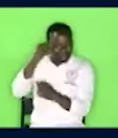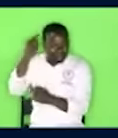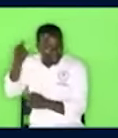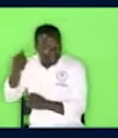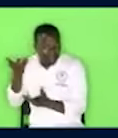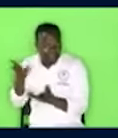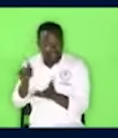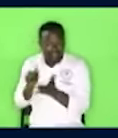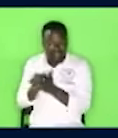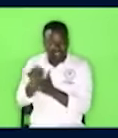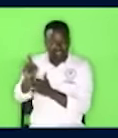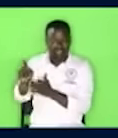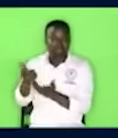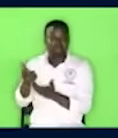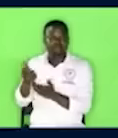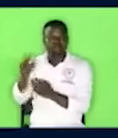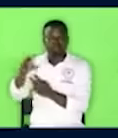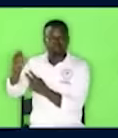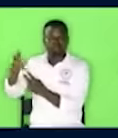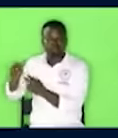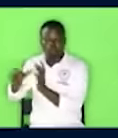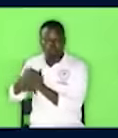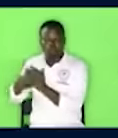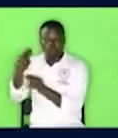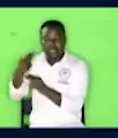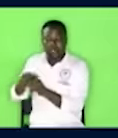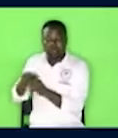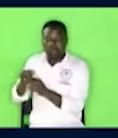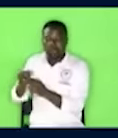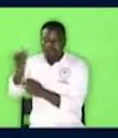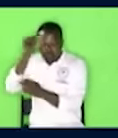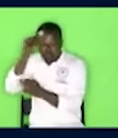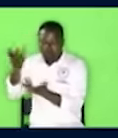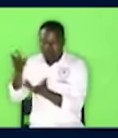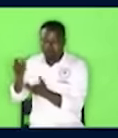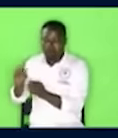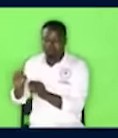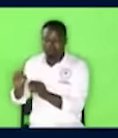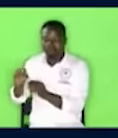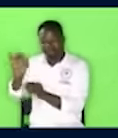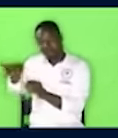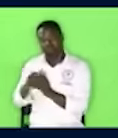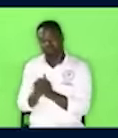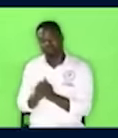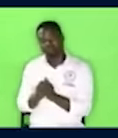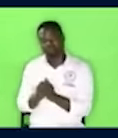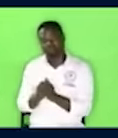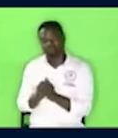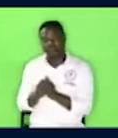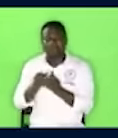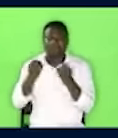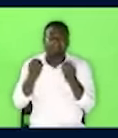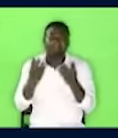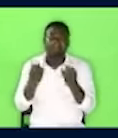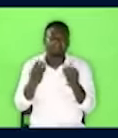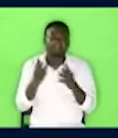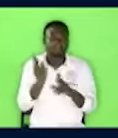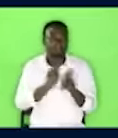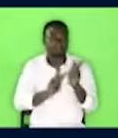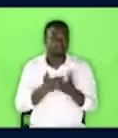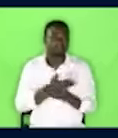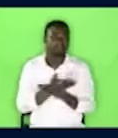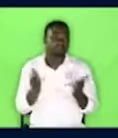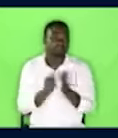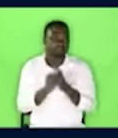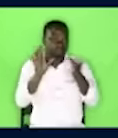designated called or known. Now as many of you that can see the